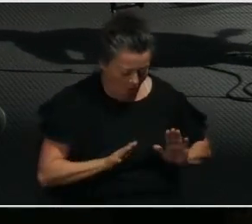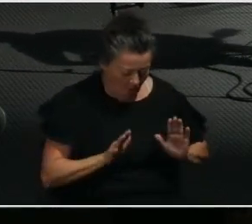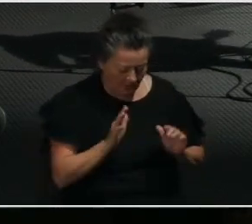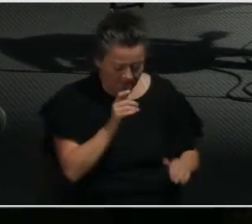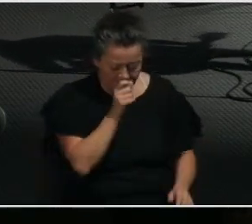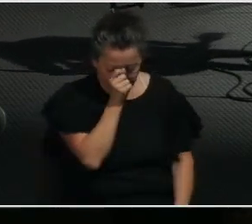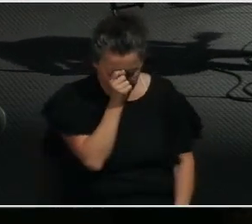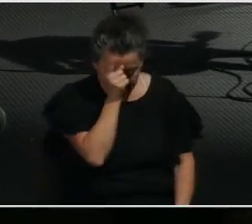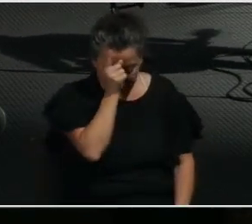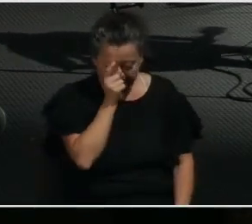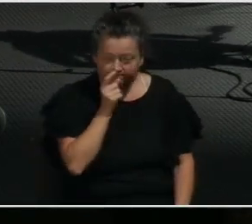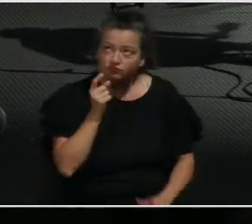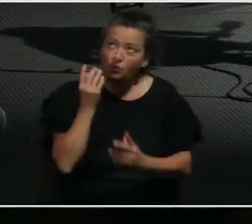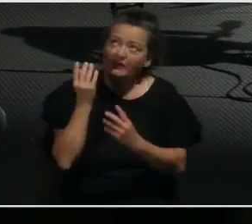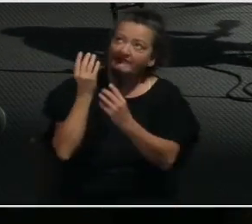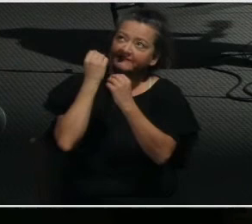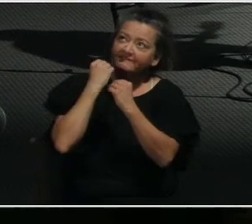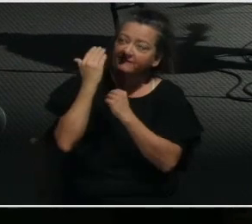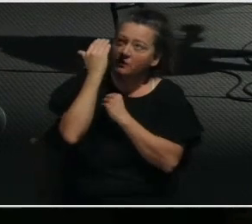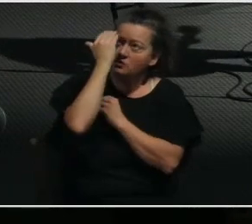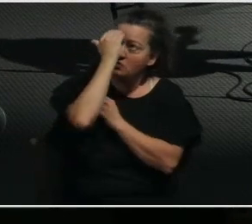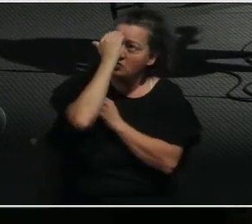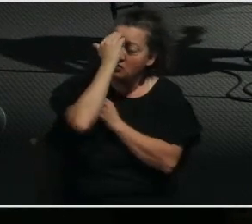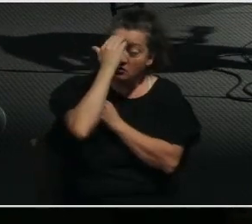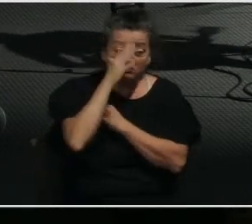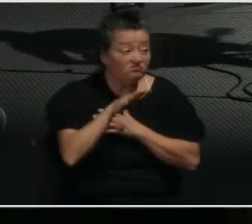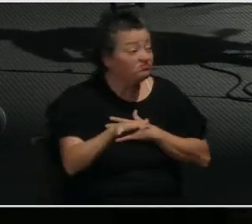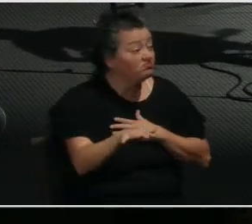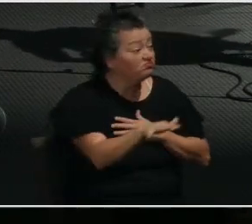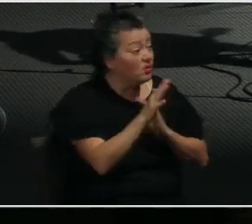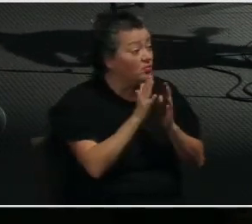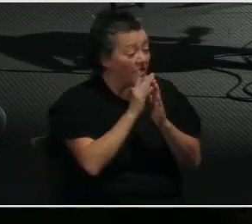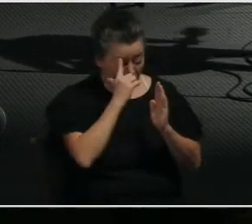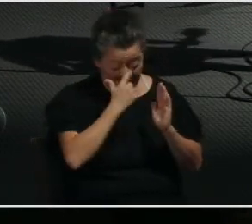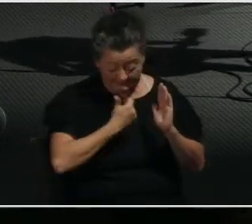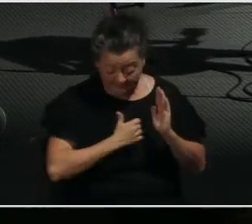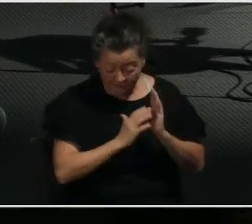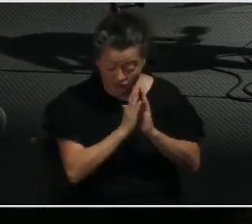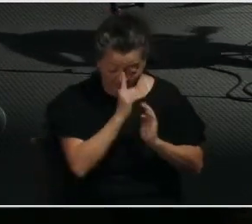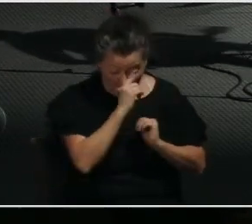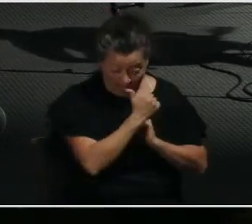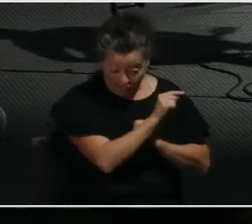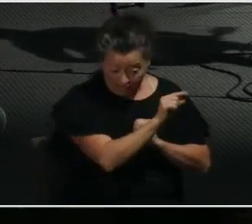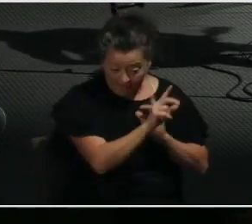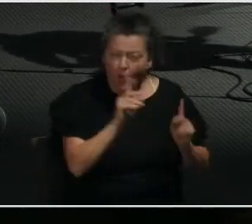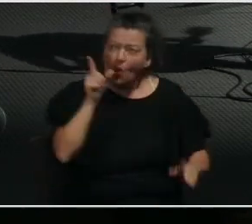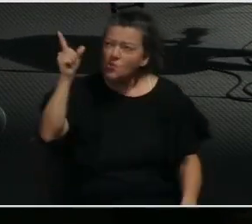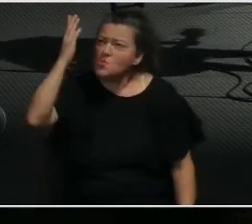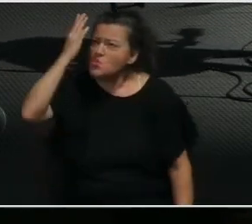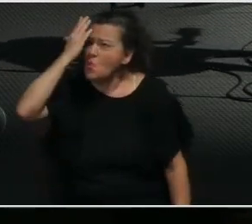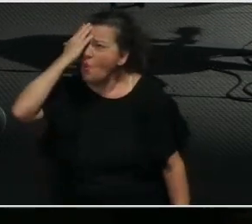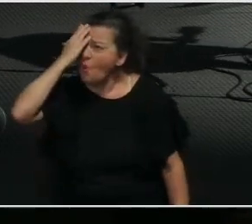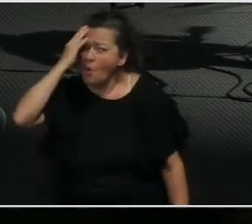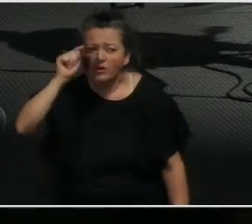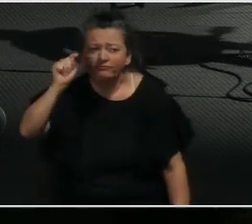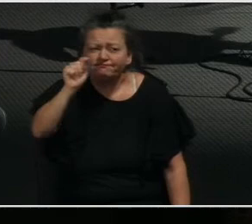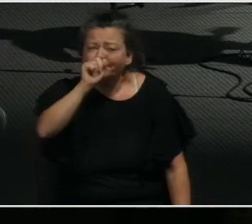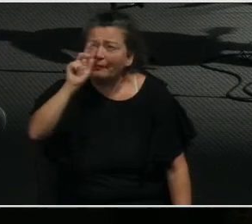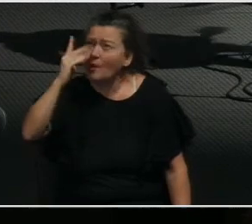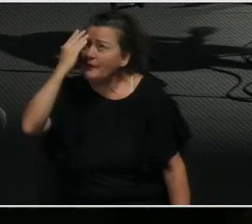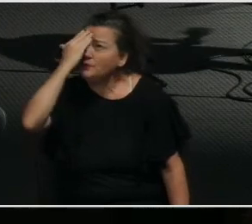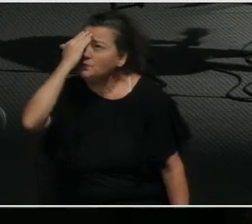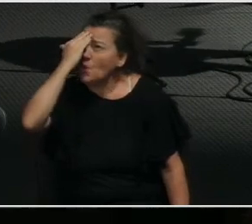And for all the others who are being thought about and prayed for right now, you know what knowledge of your will they need.